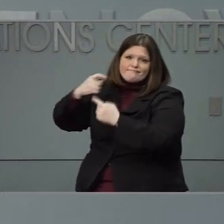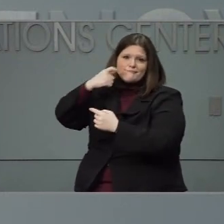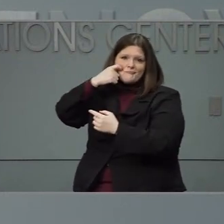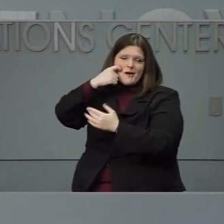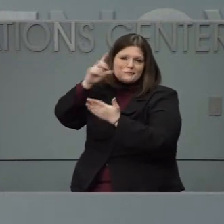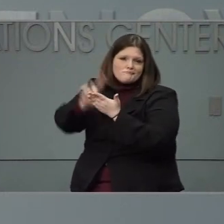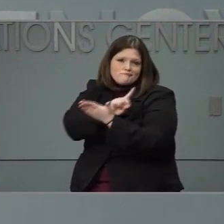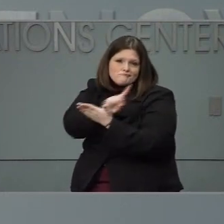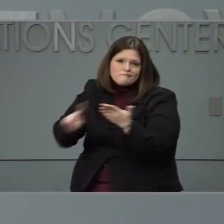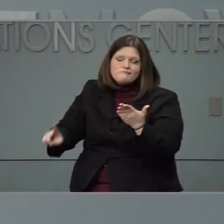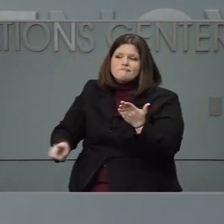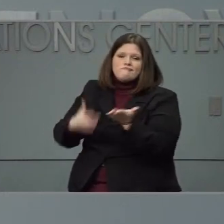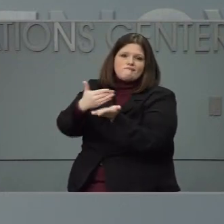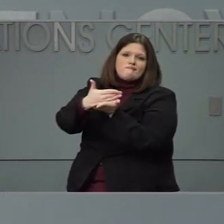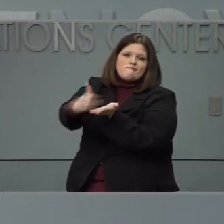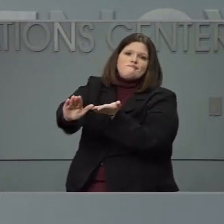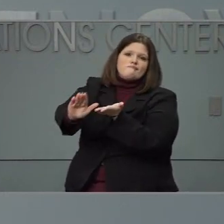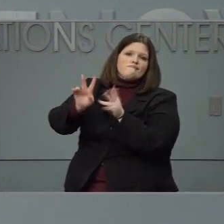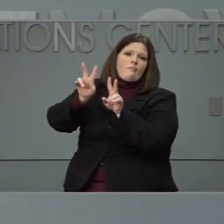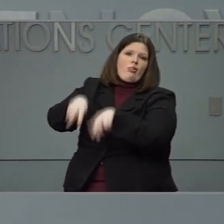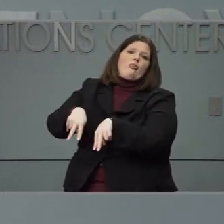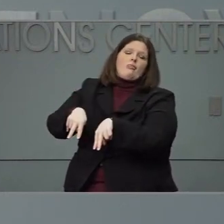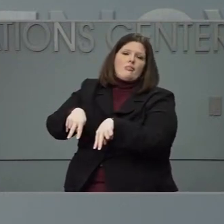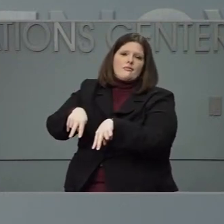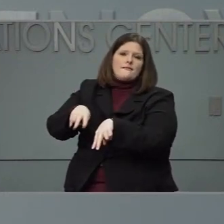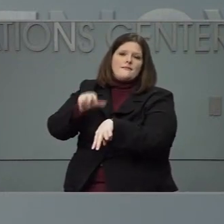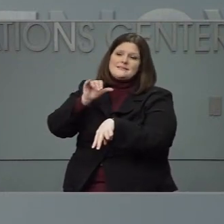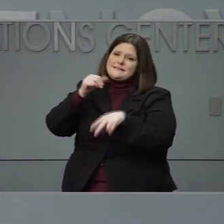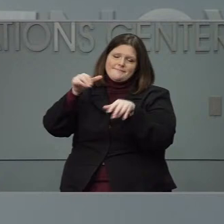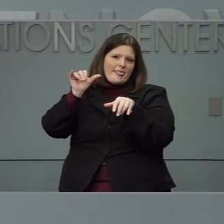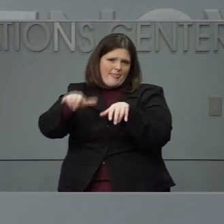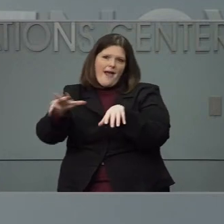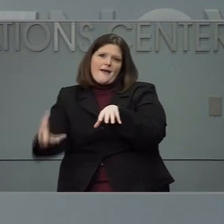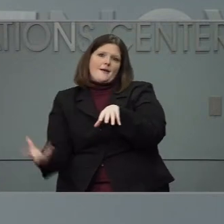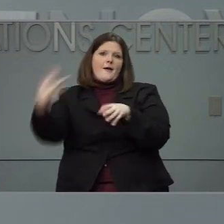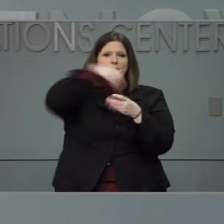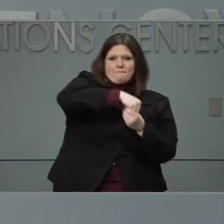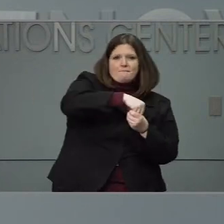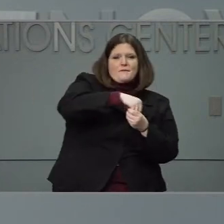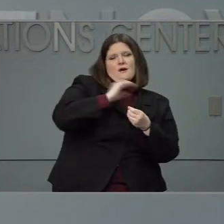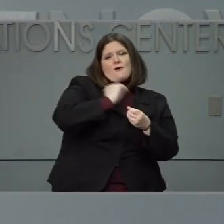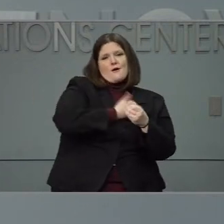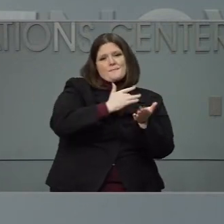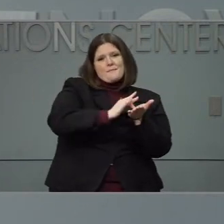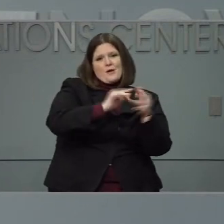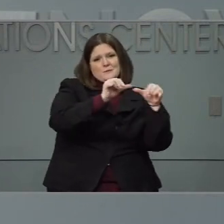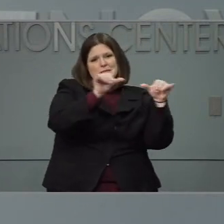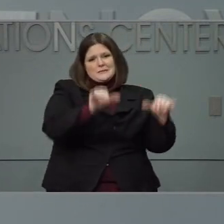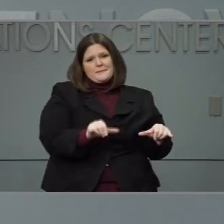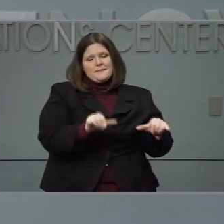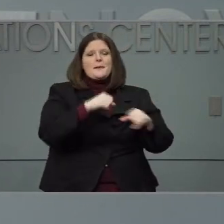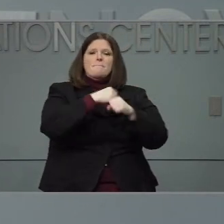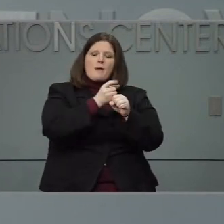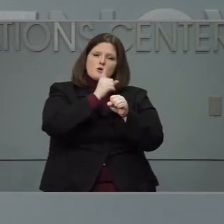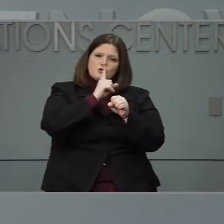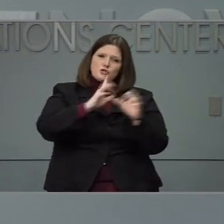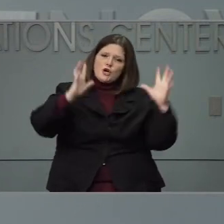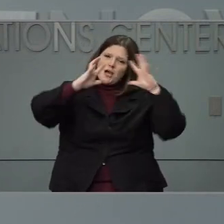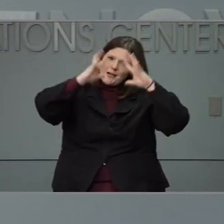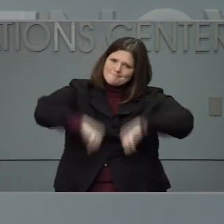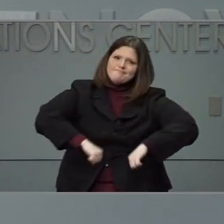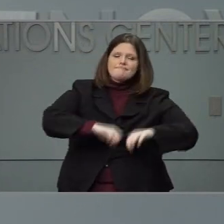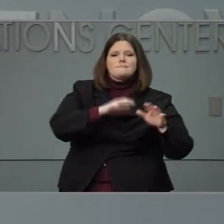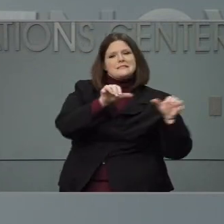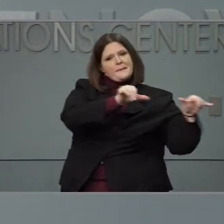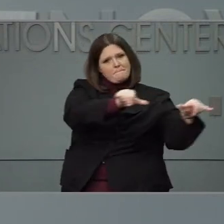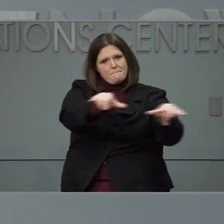injustice that is built into our medical system. And we need to make sure that we are proactively trying to overcome that from the beginning.